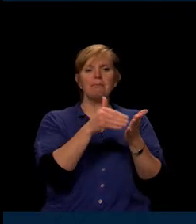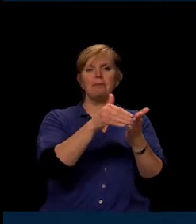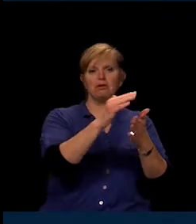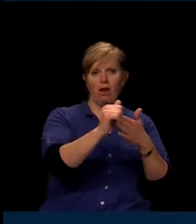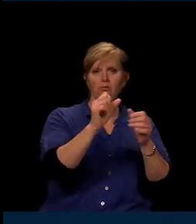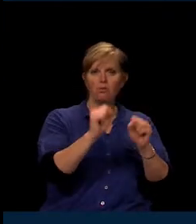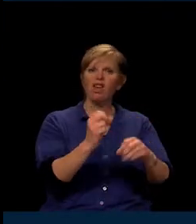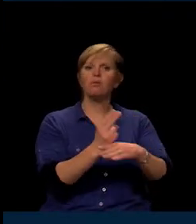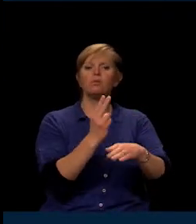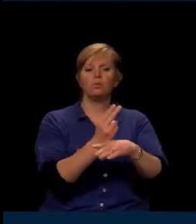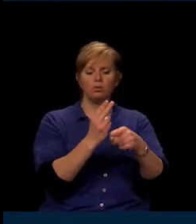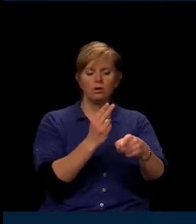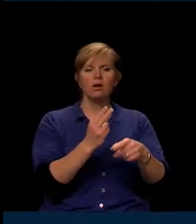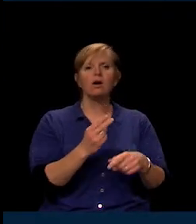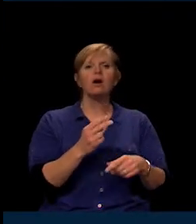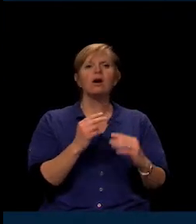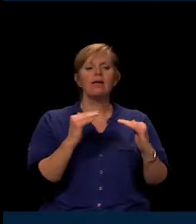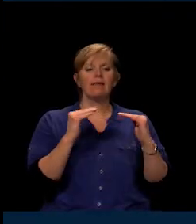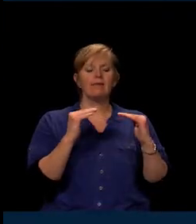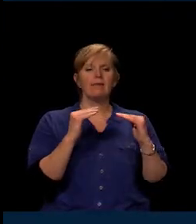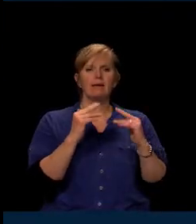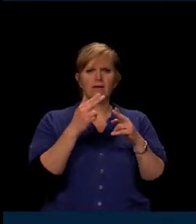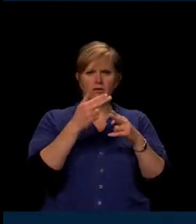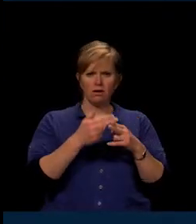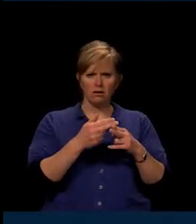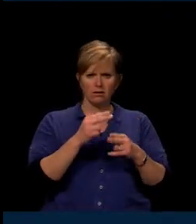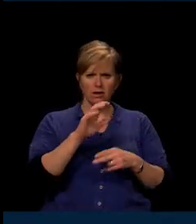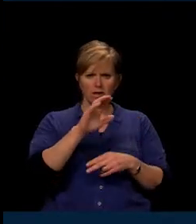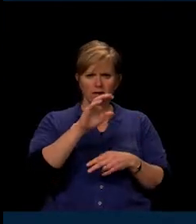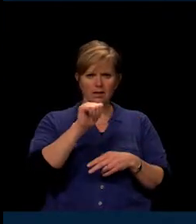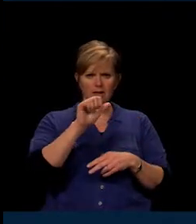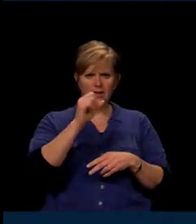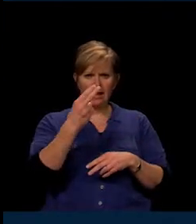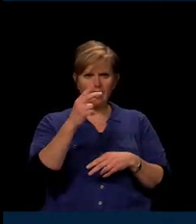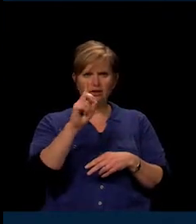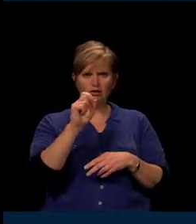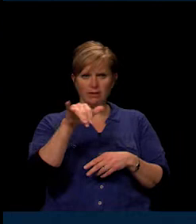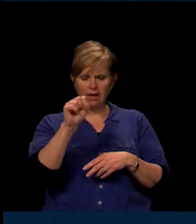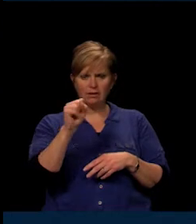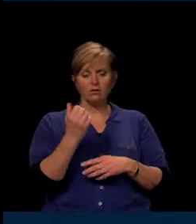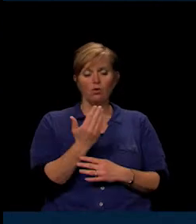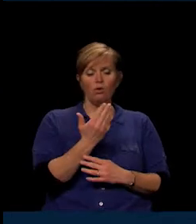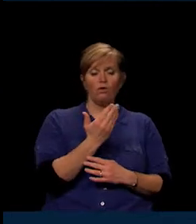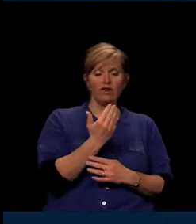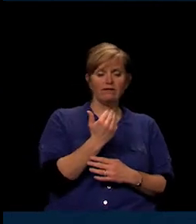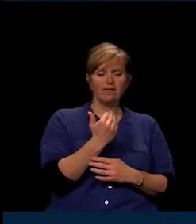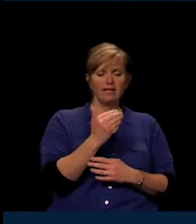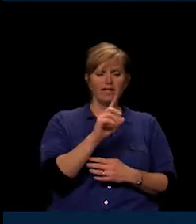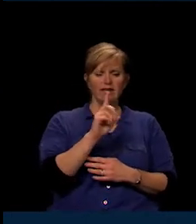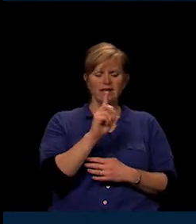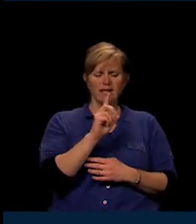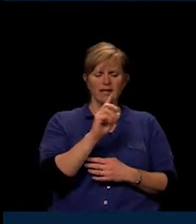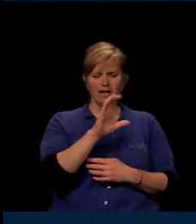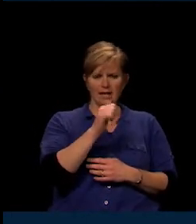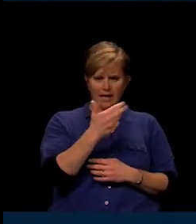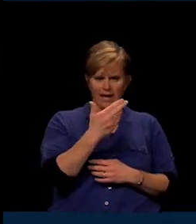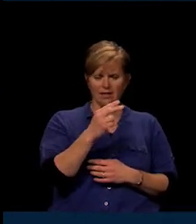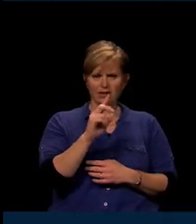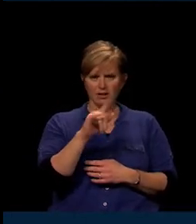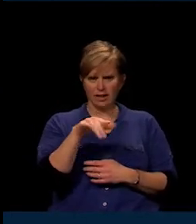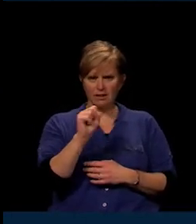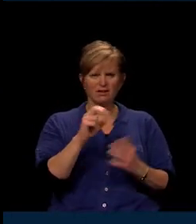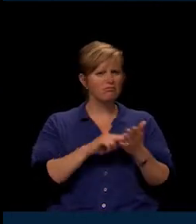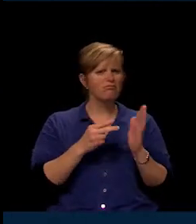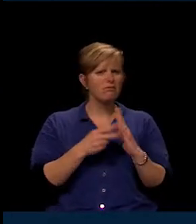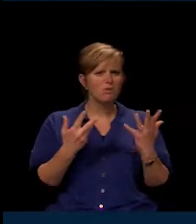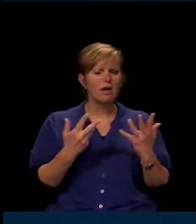That equates to something called cash days, 15 cash days. What's a day's cash? A day's cash is you take your full budget,